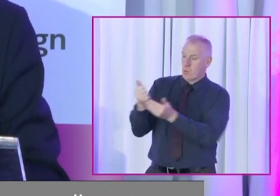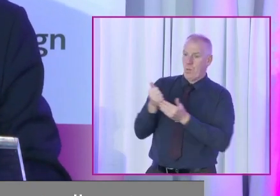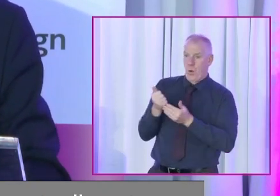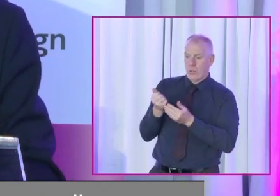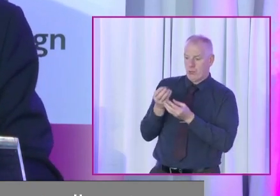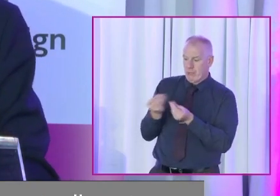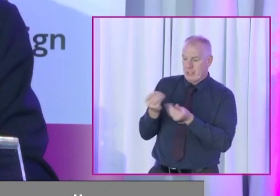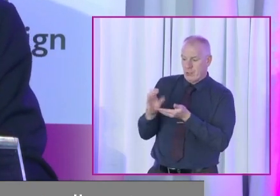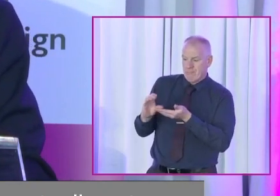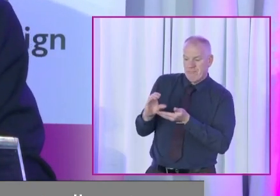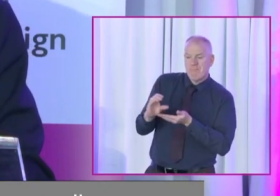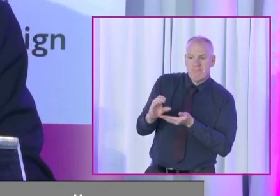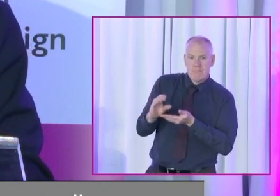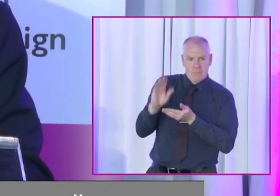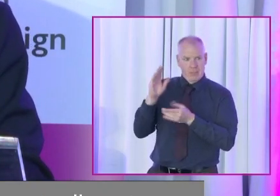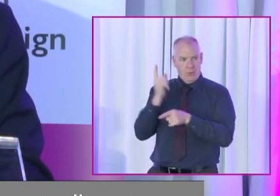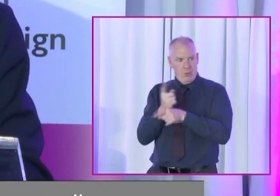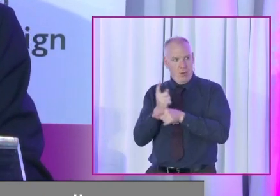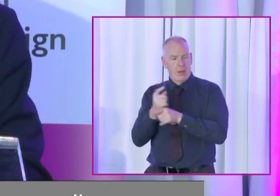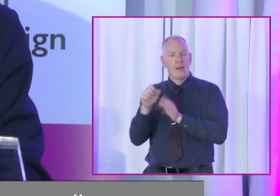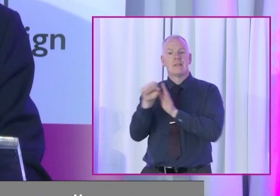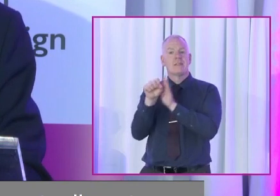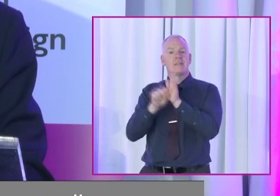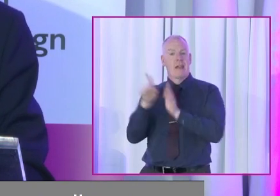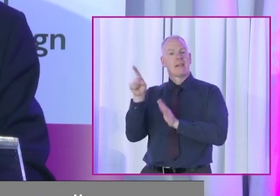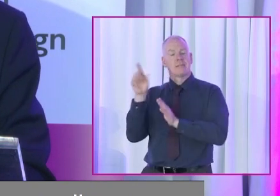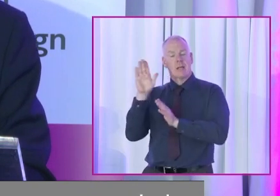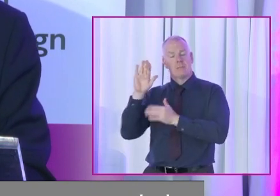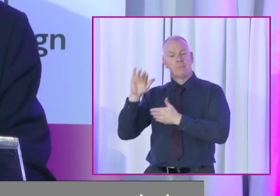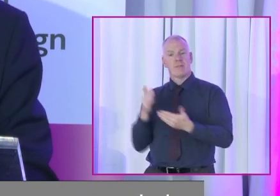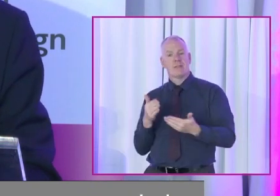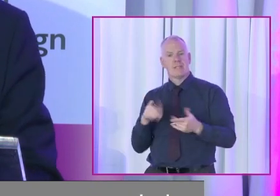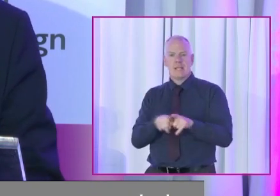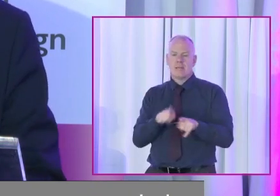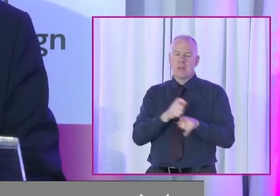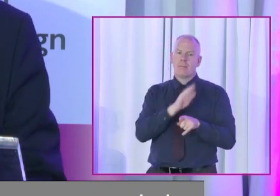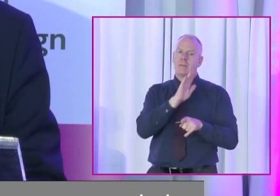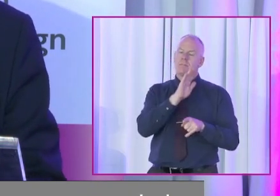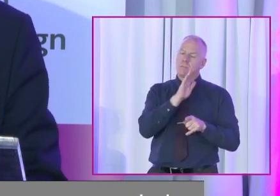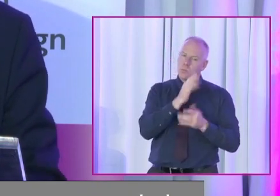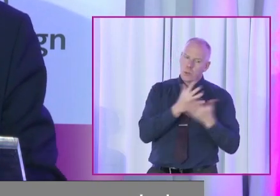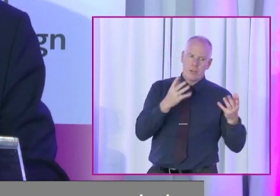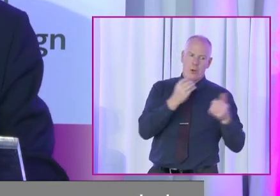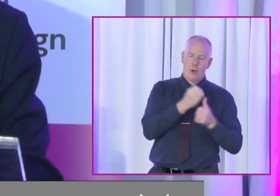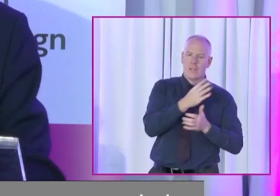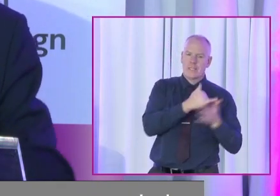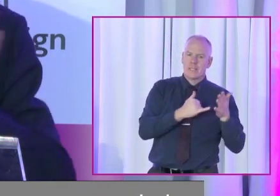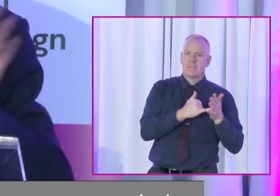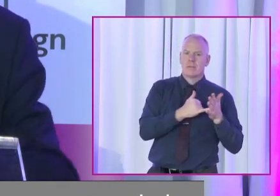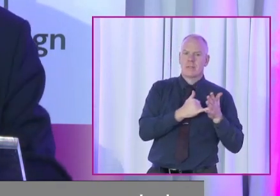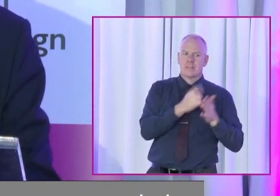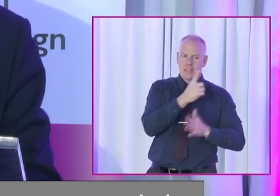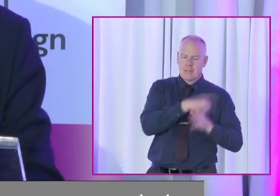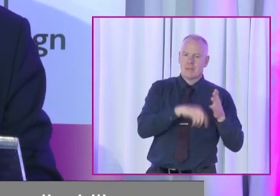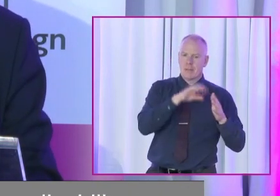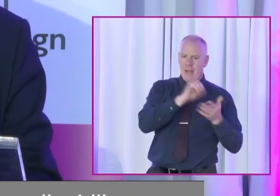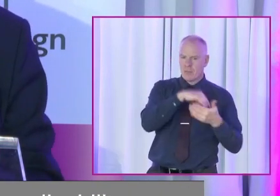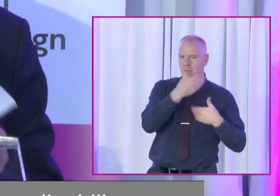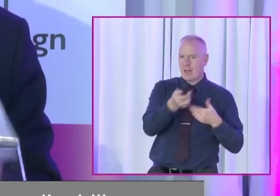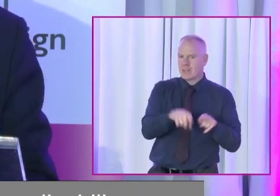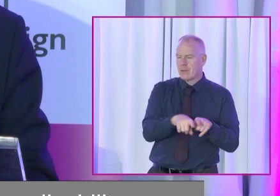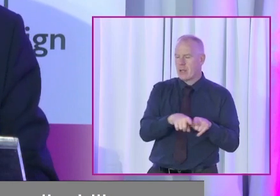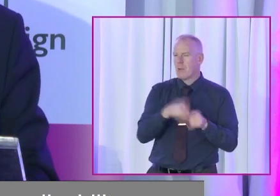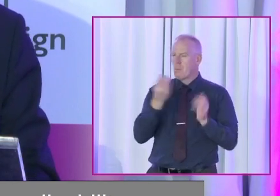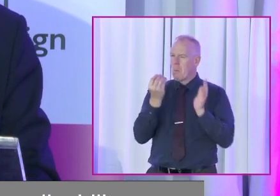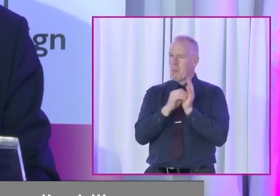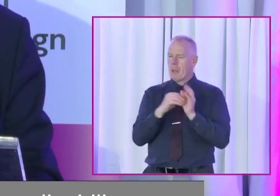are needed. The state has a role here, but so do so many disability organisations. I was going to put